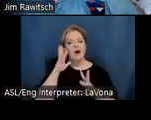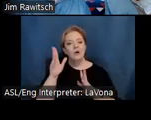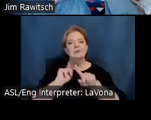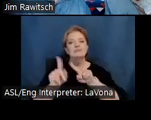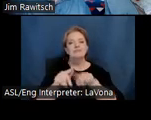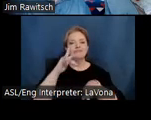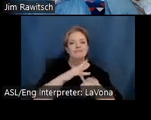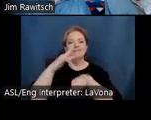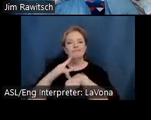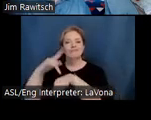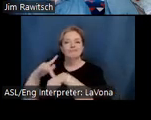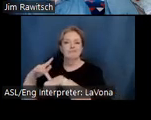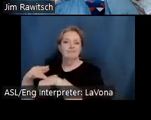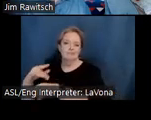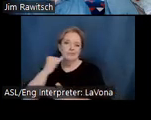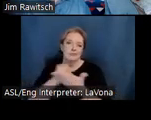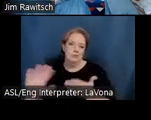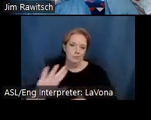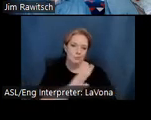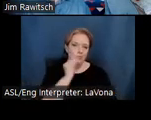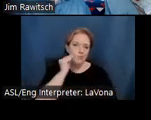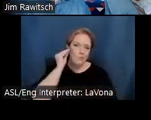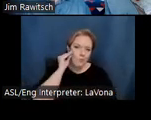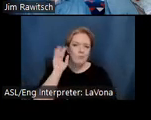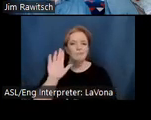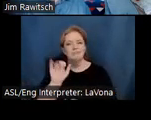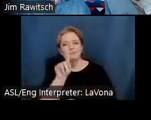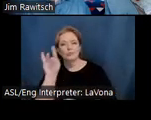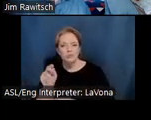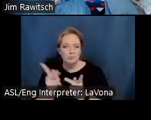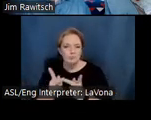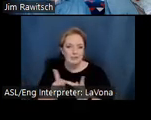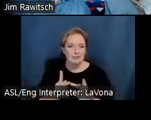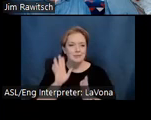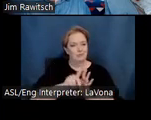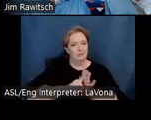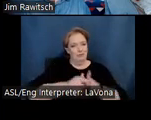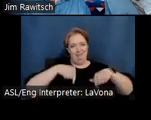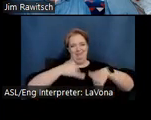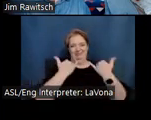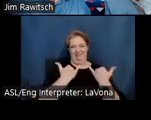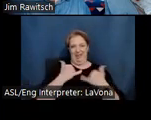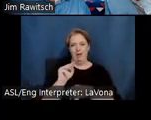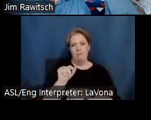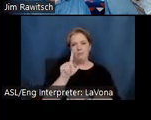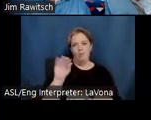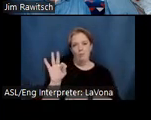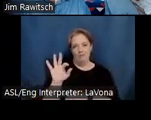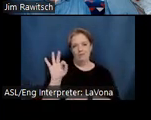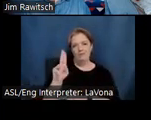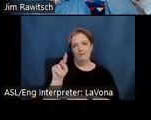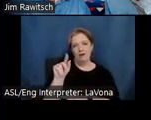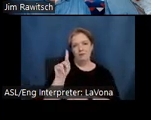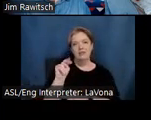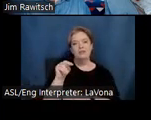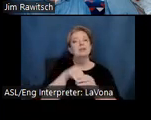following historic artist homes and studio sites. We're of course starting with the Sam and Alfreda Malouf Foundation for Arts and Crafts,